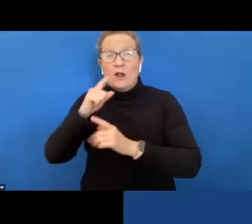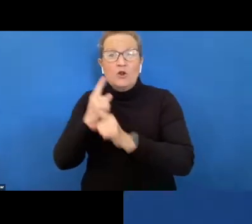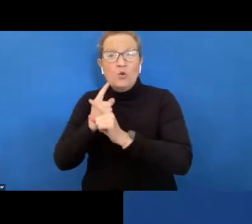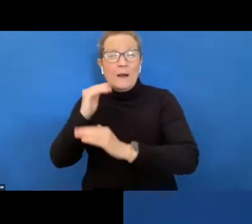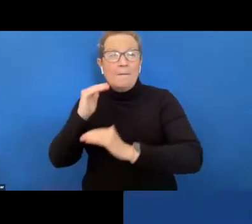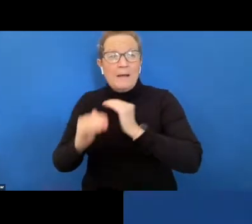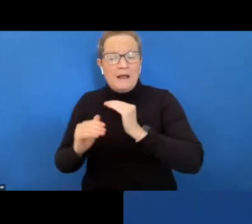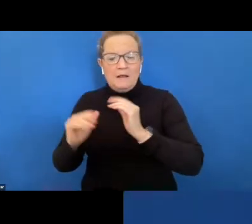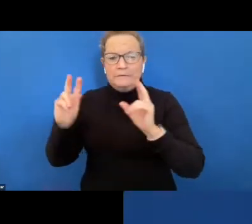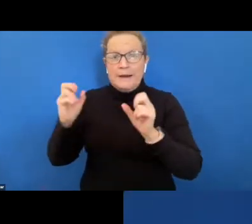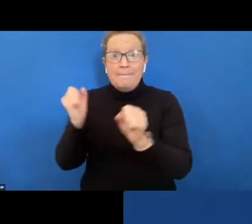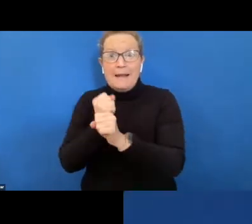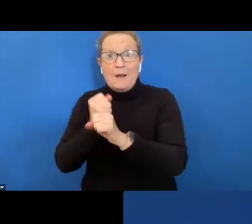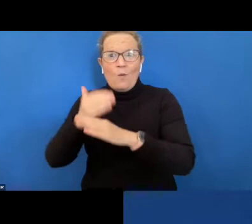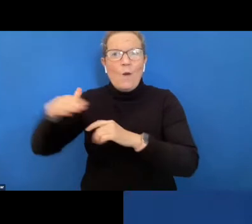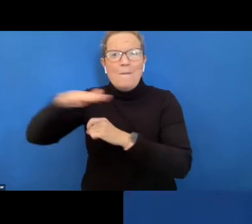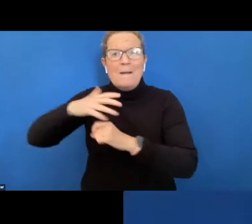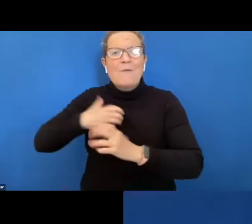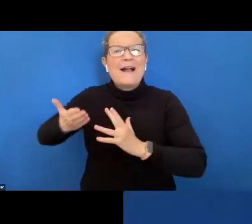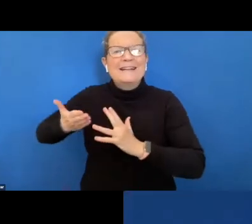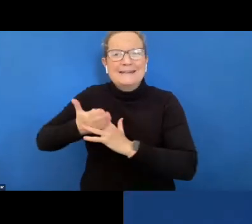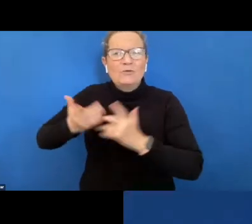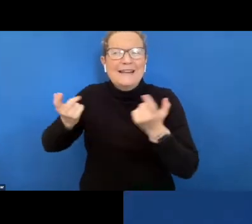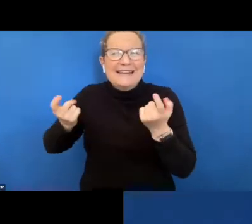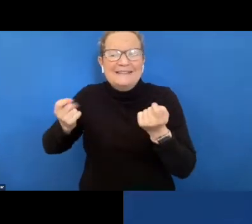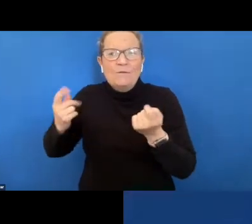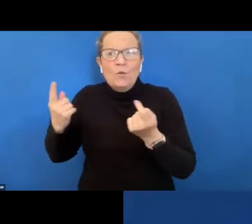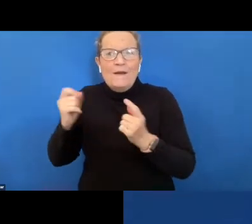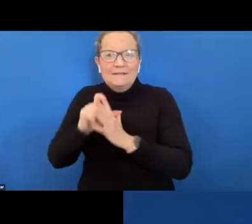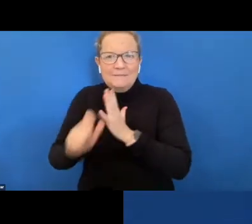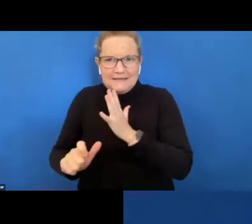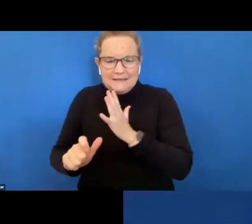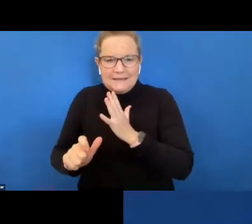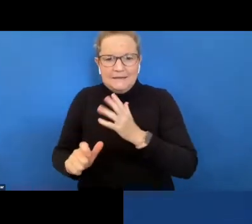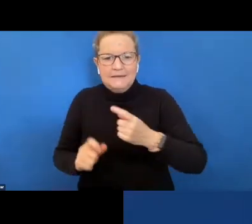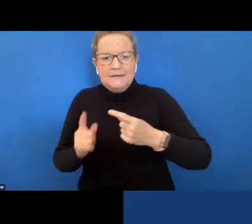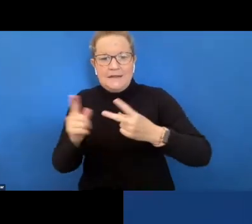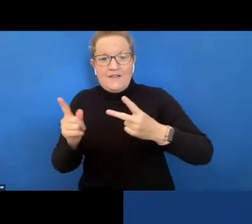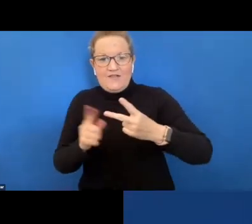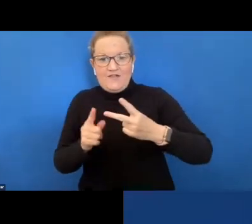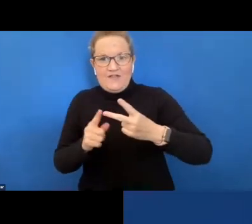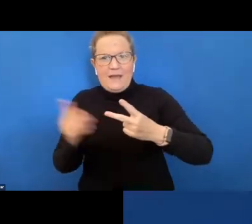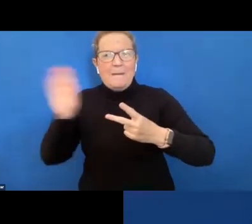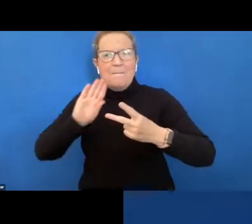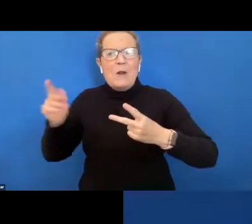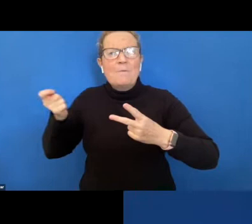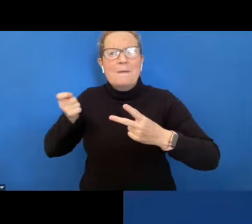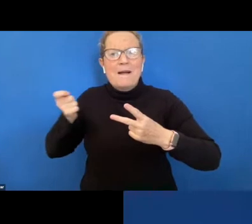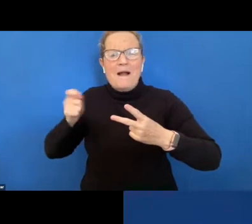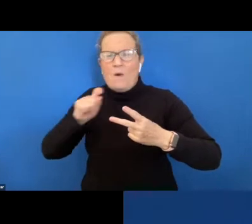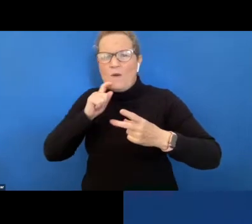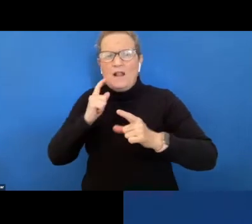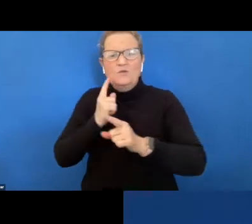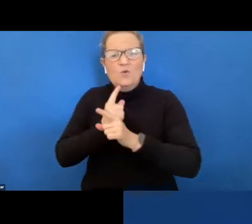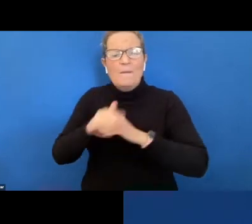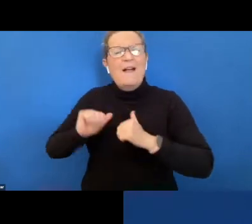making workplaces more accessible for people with disability and then we'll move on to hearing from our panel members who will speak from their